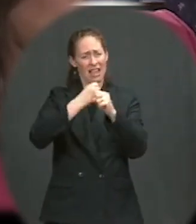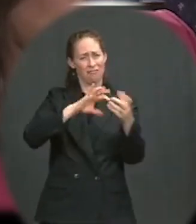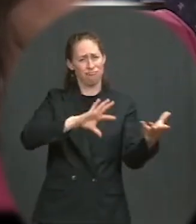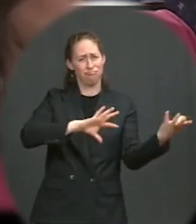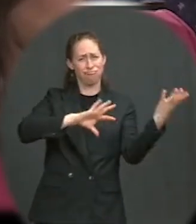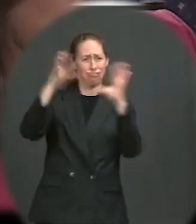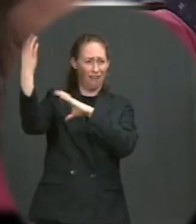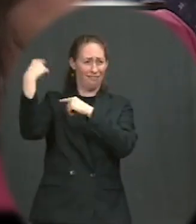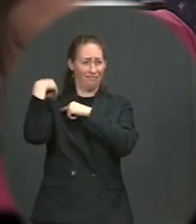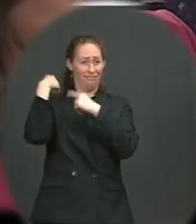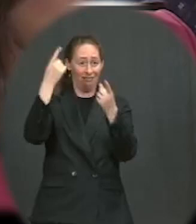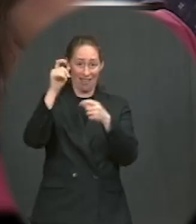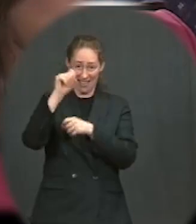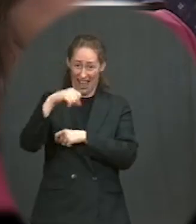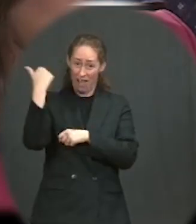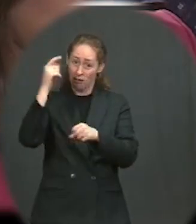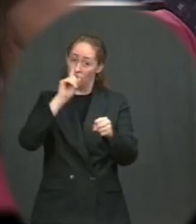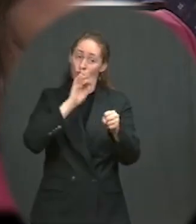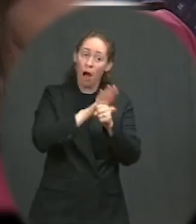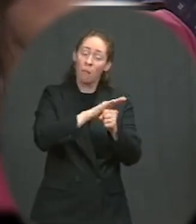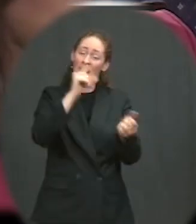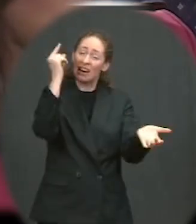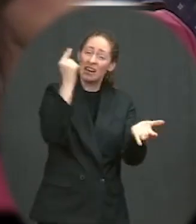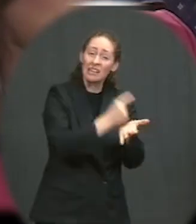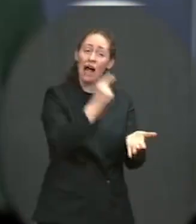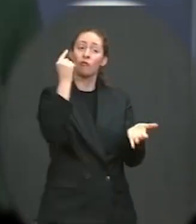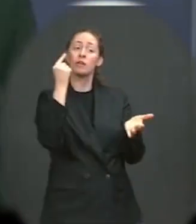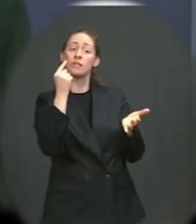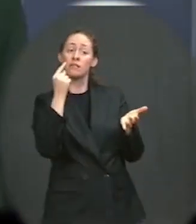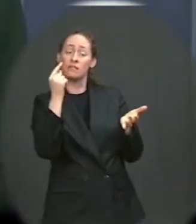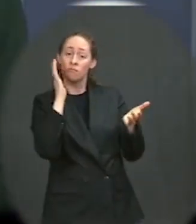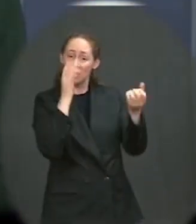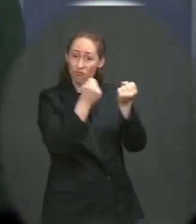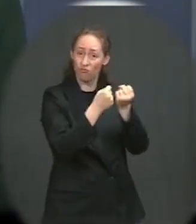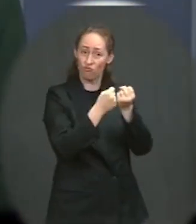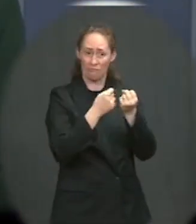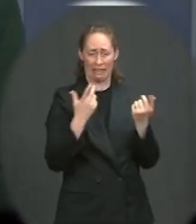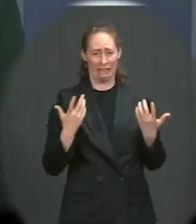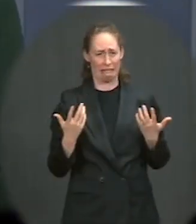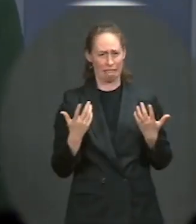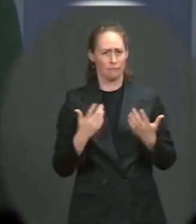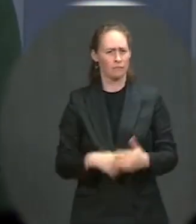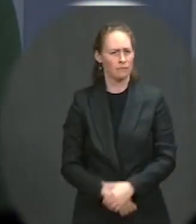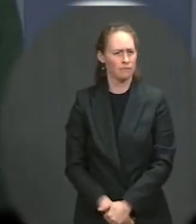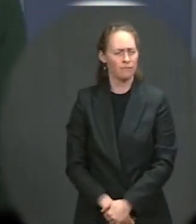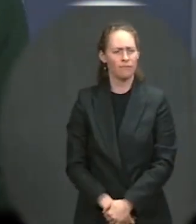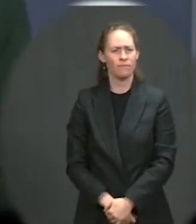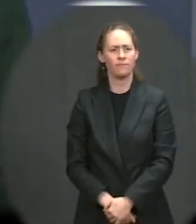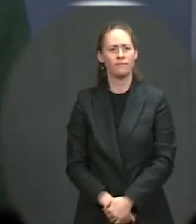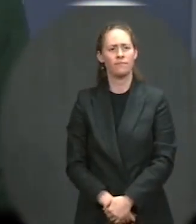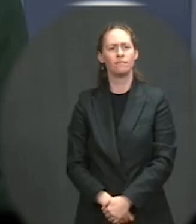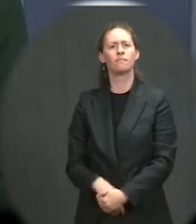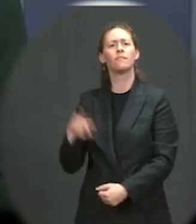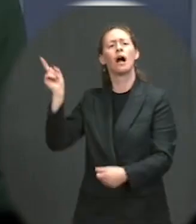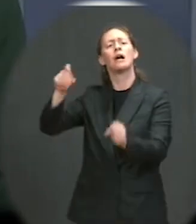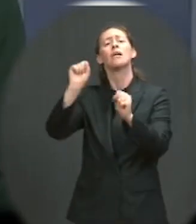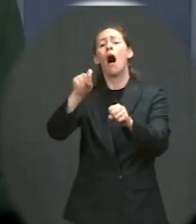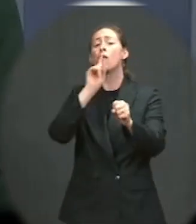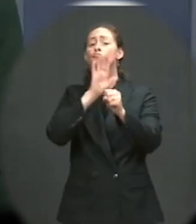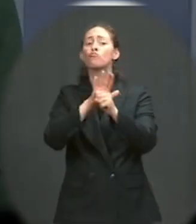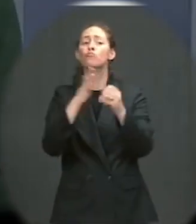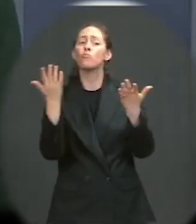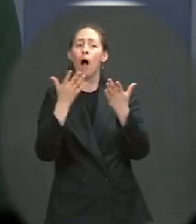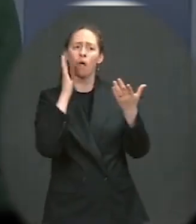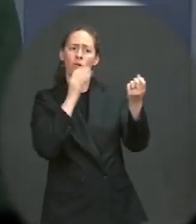those gains will be lost? The president can guarantee that we will continue to support humanitarian assistance,